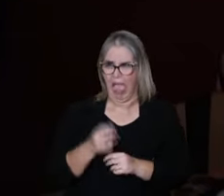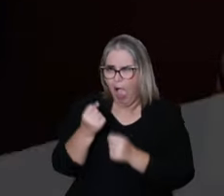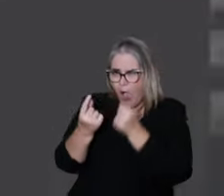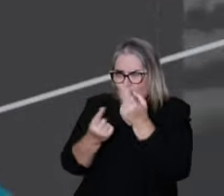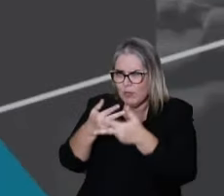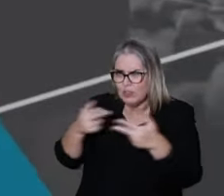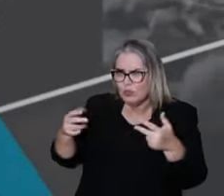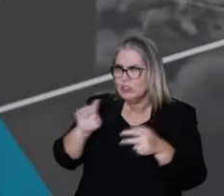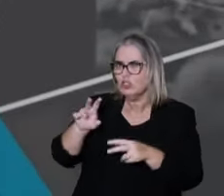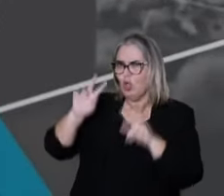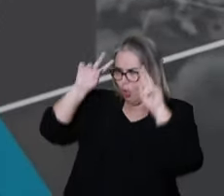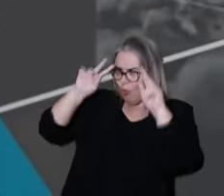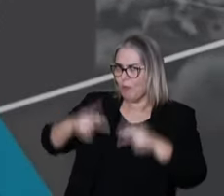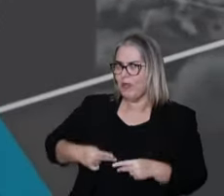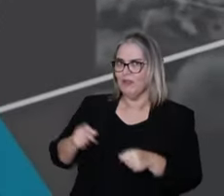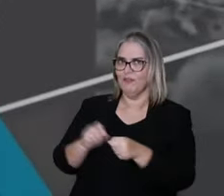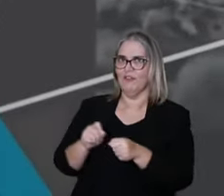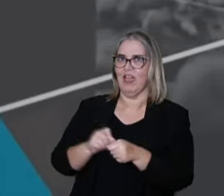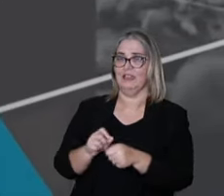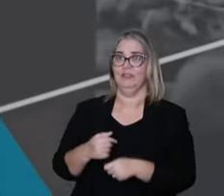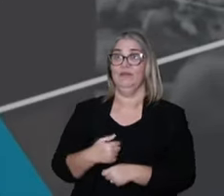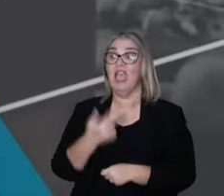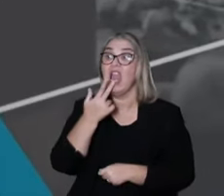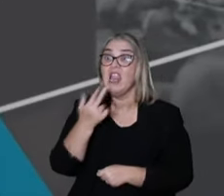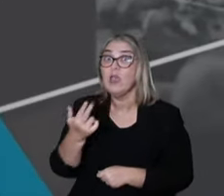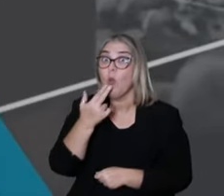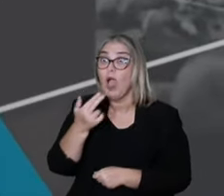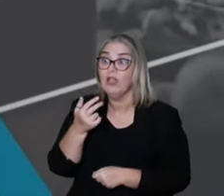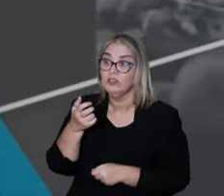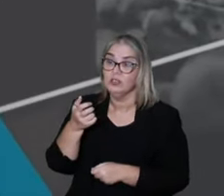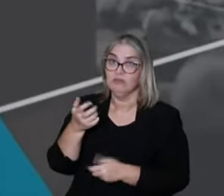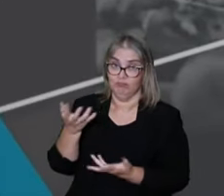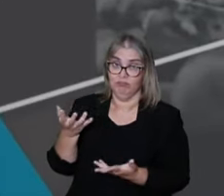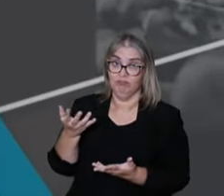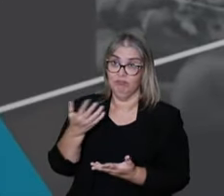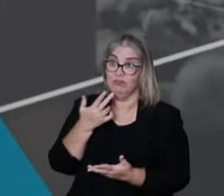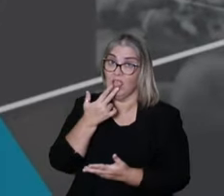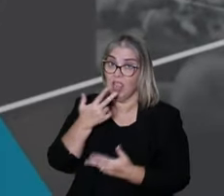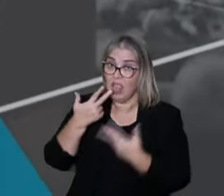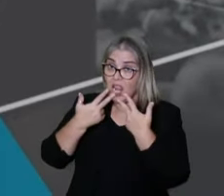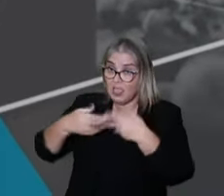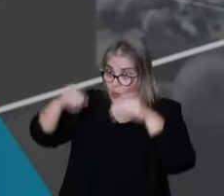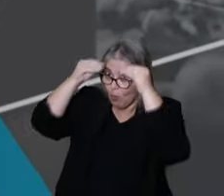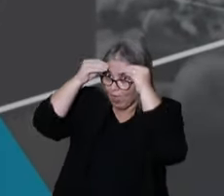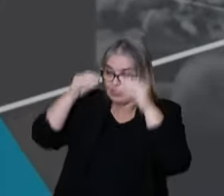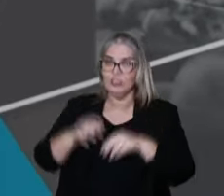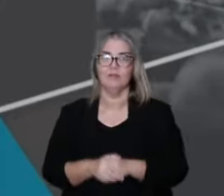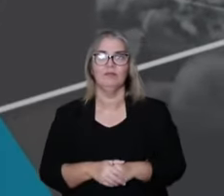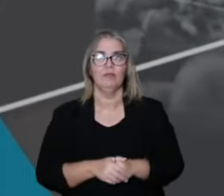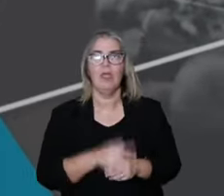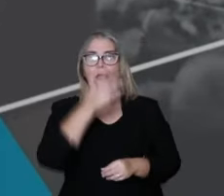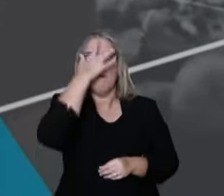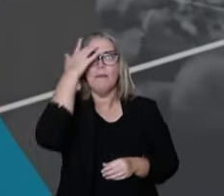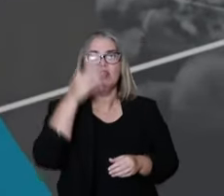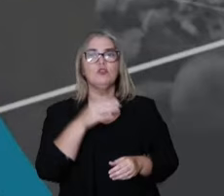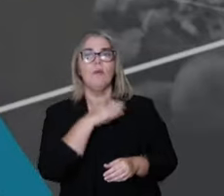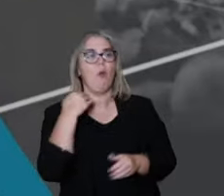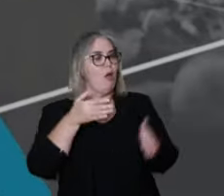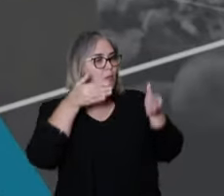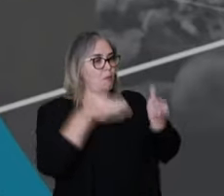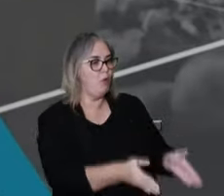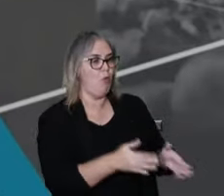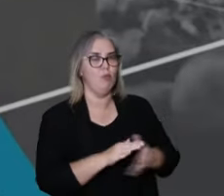certain things that only humans do. the elaborated language, burying their dads,